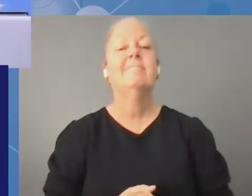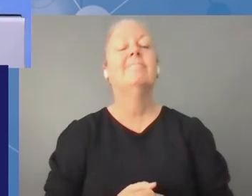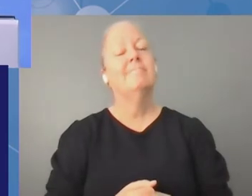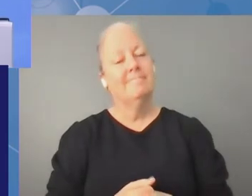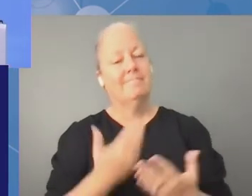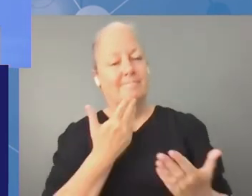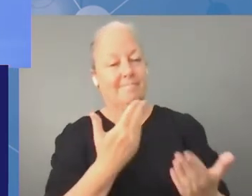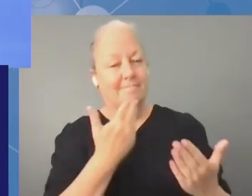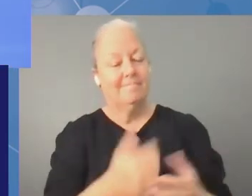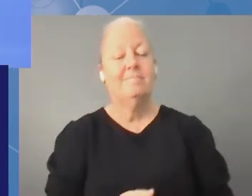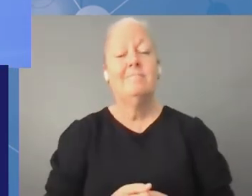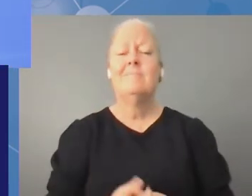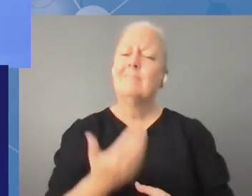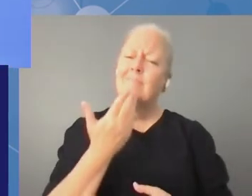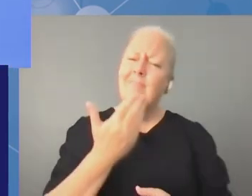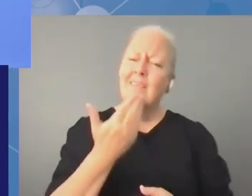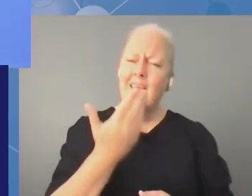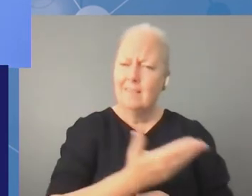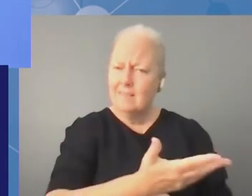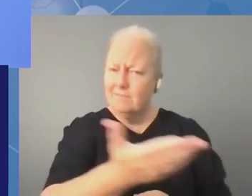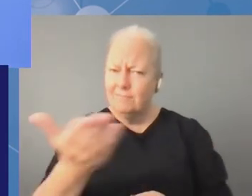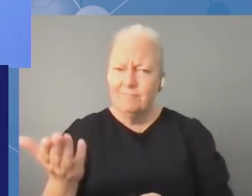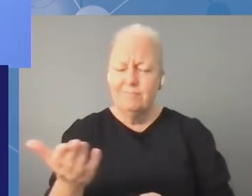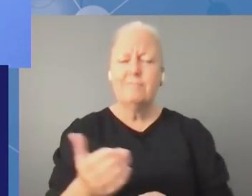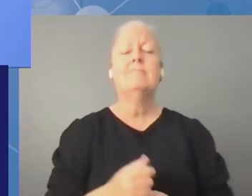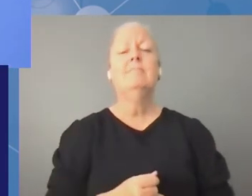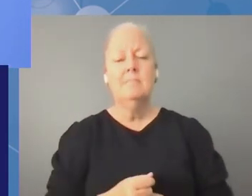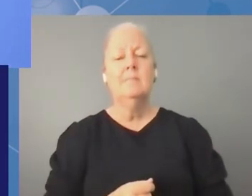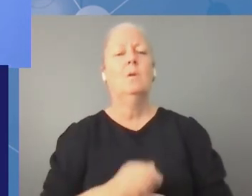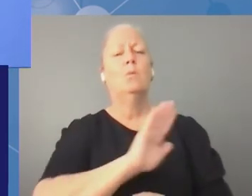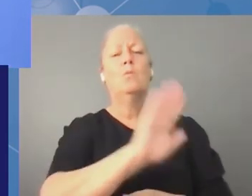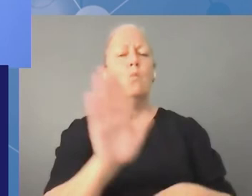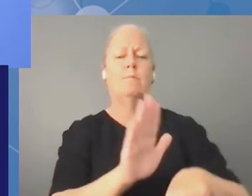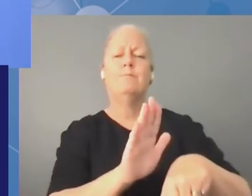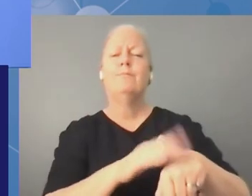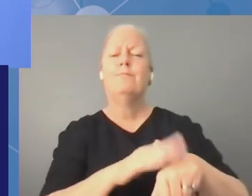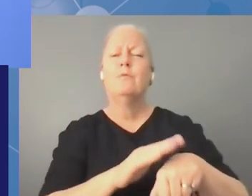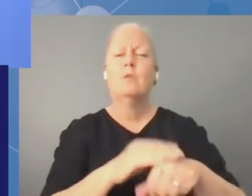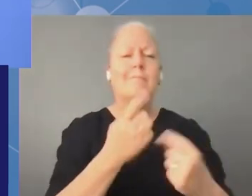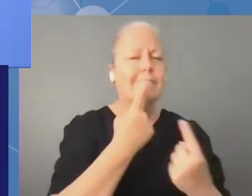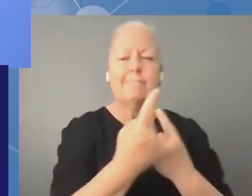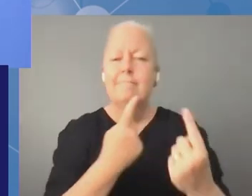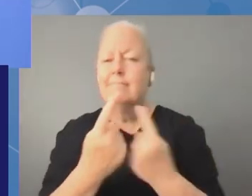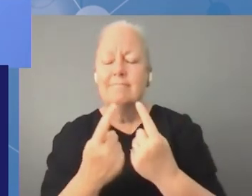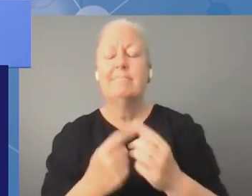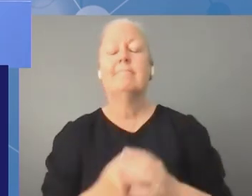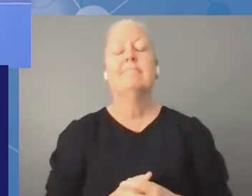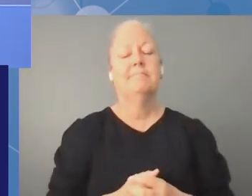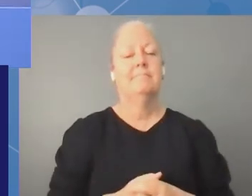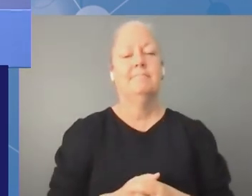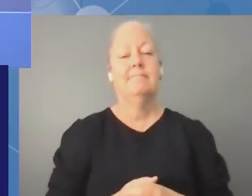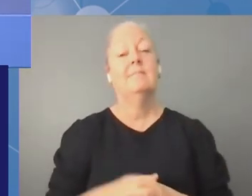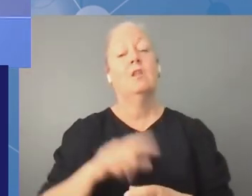thank you everyone um for for for the comments and i think as thomas said that the needs are